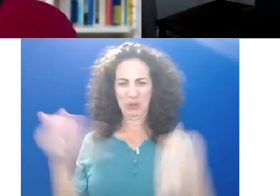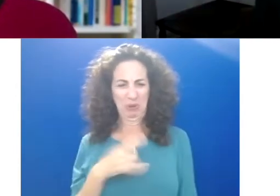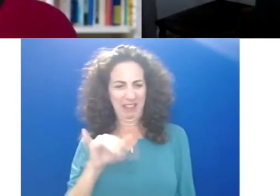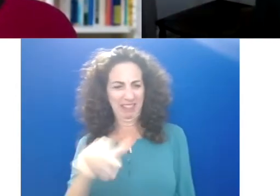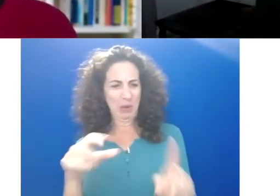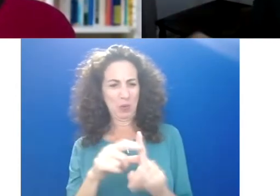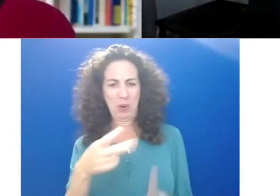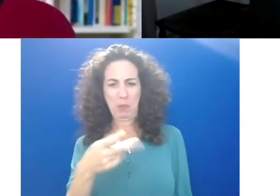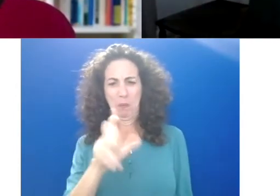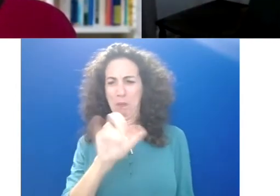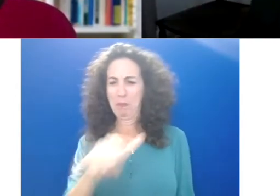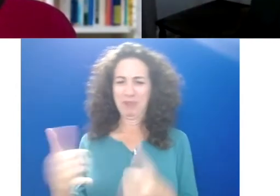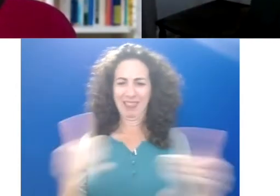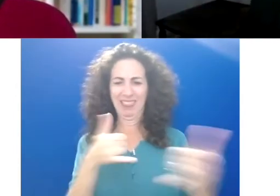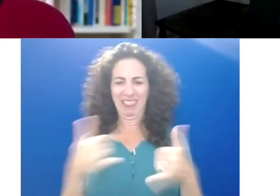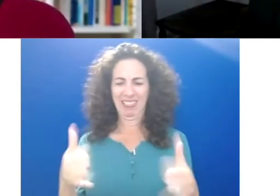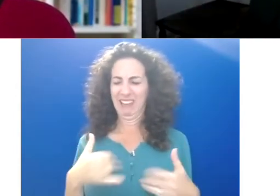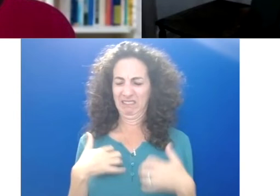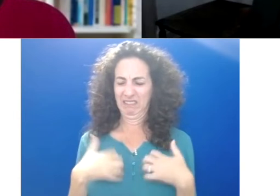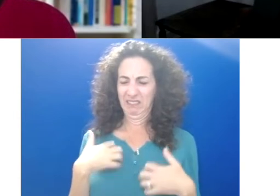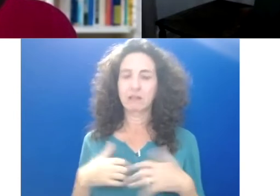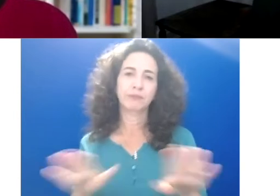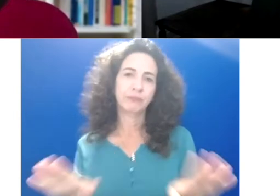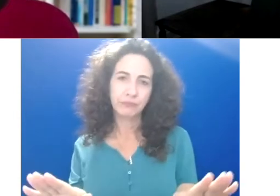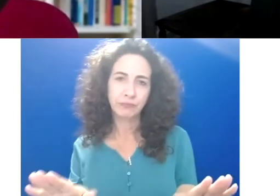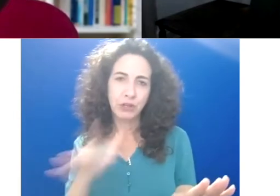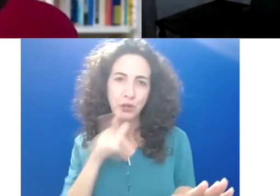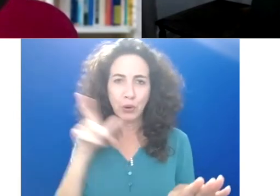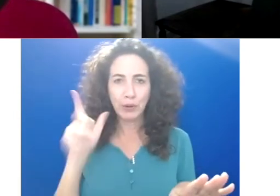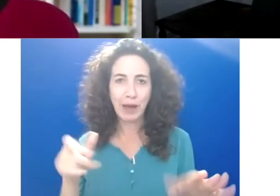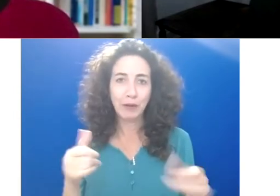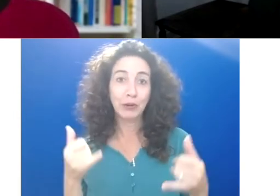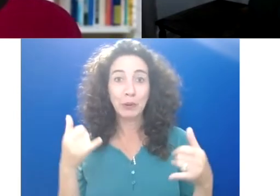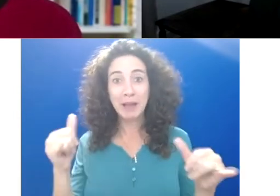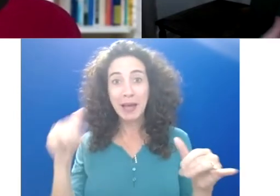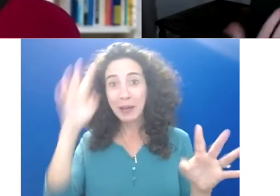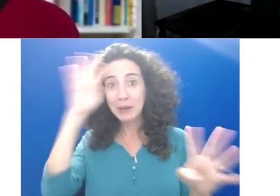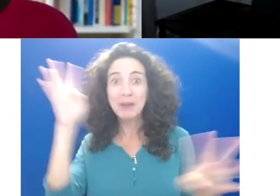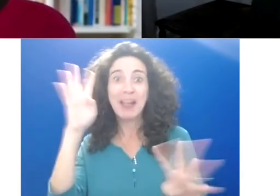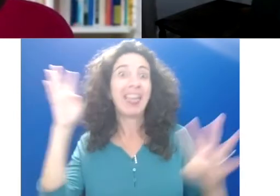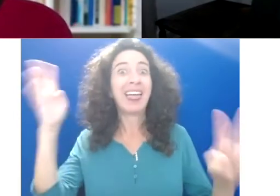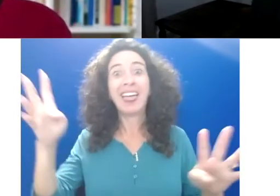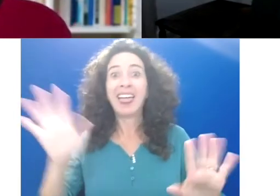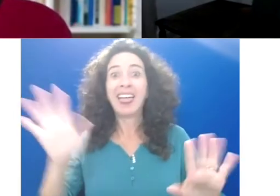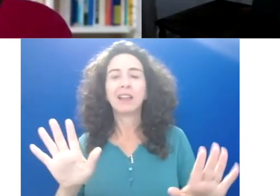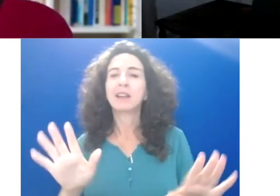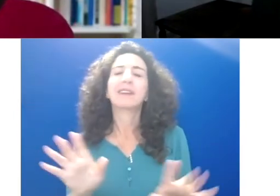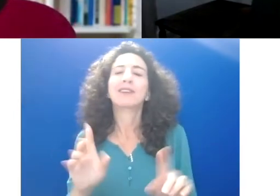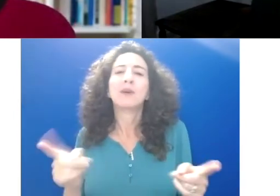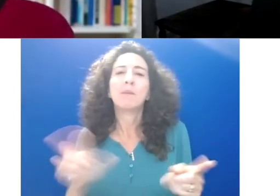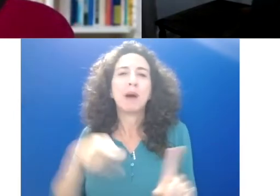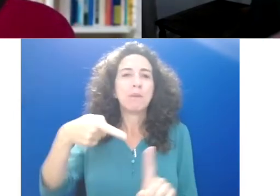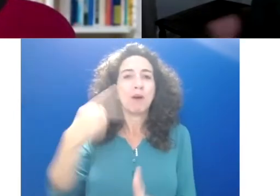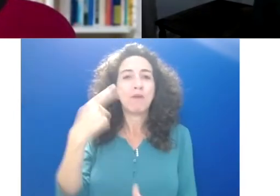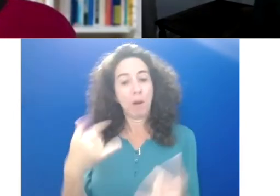get extremely uncomfortable. So relax, guys, you don't have to play make believe, they're like go LARPing or something. It just means bringing a lighthearted attitude to what